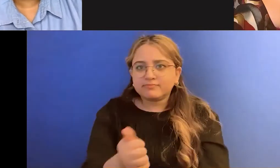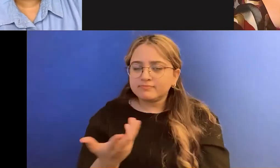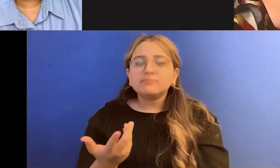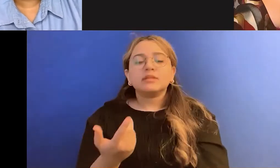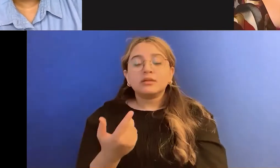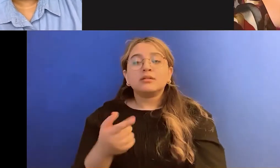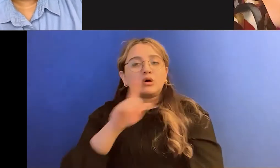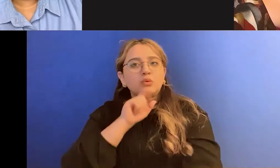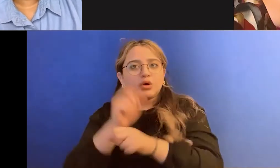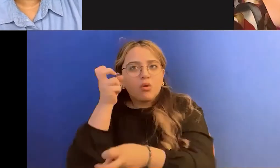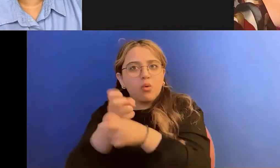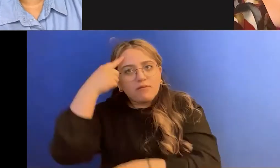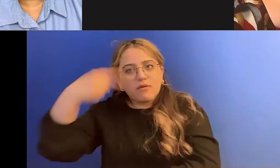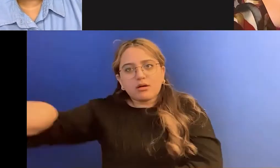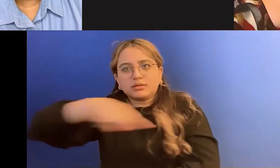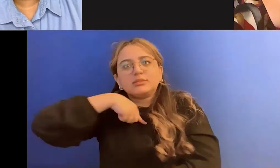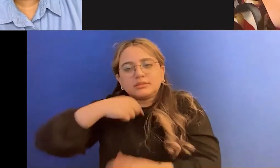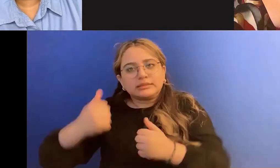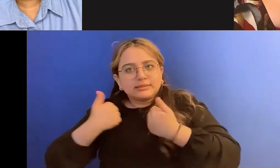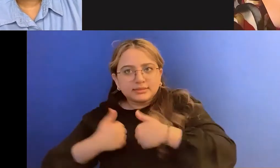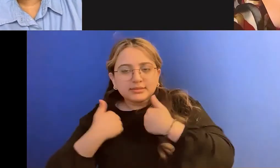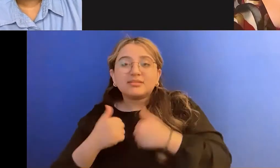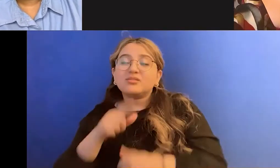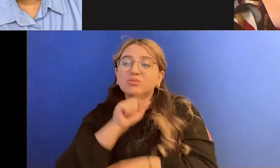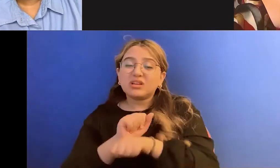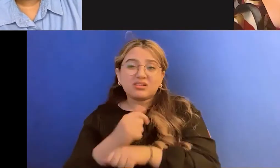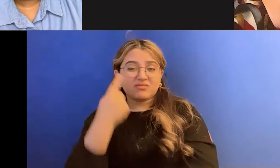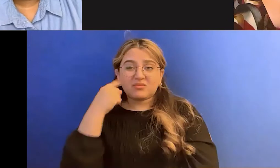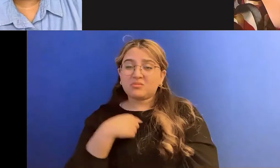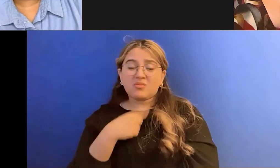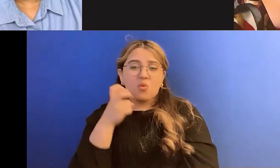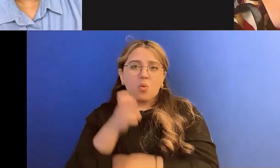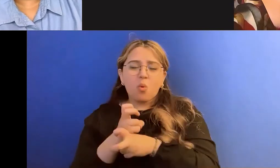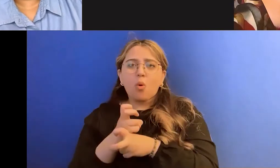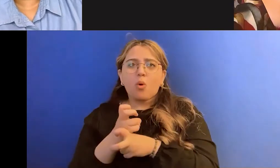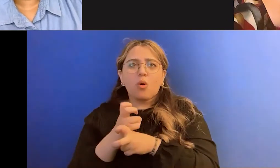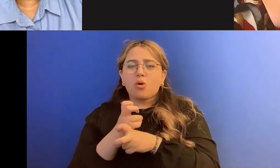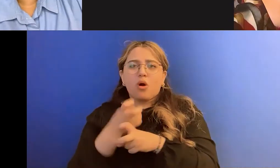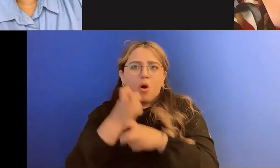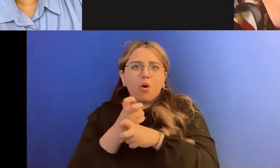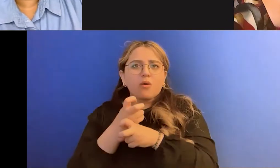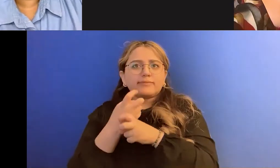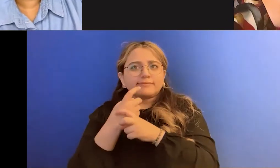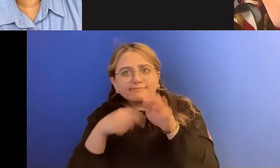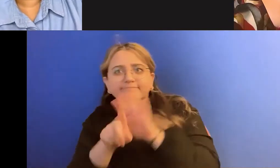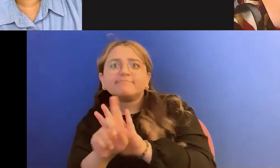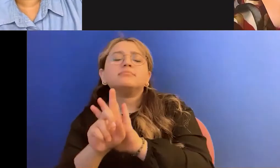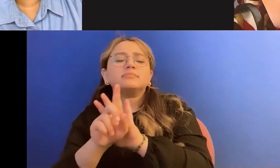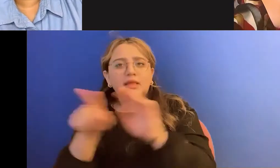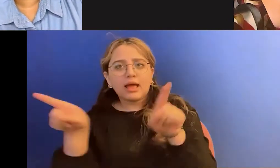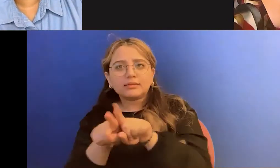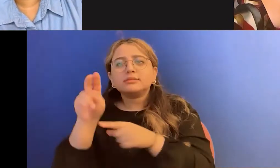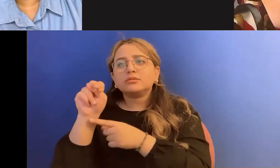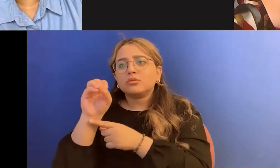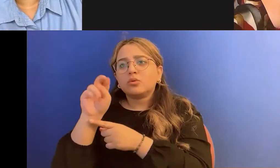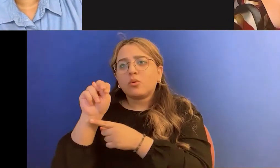exist. You know, I was so afraid to come out as non-binary, um, my bisexuality, I felt